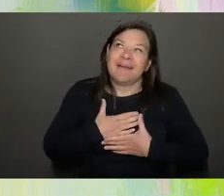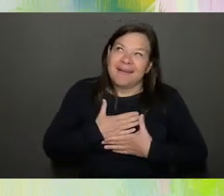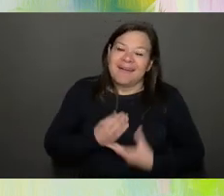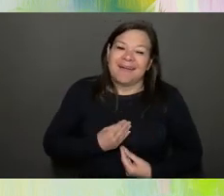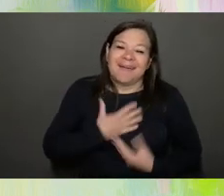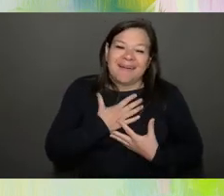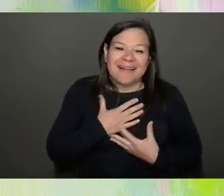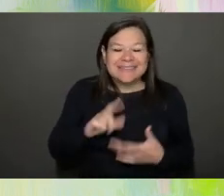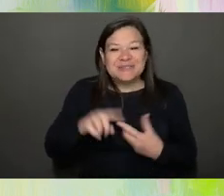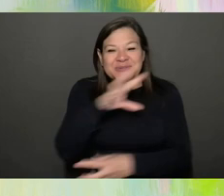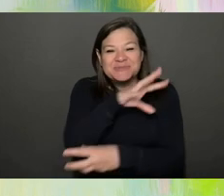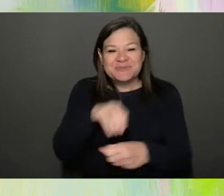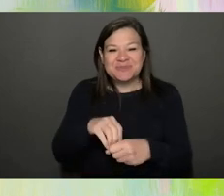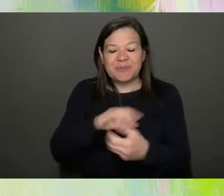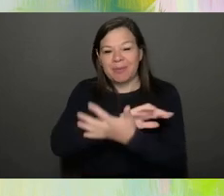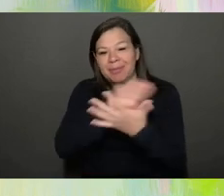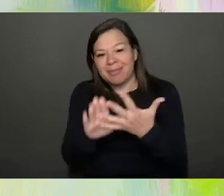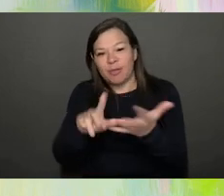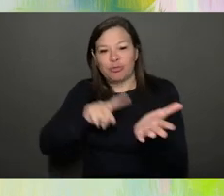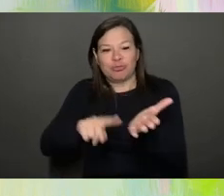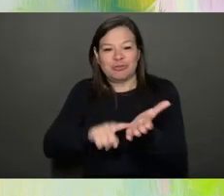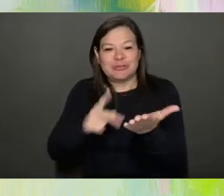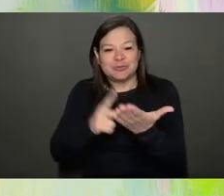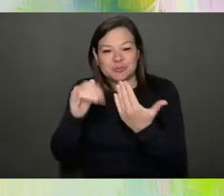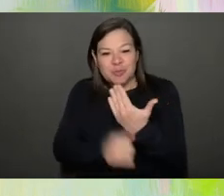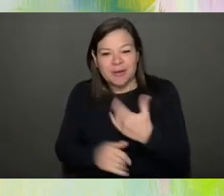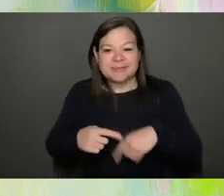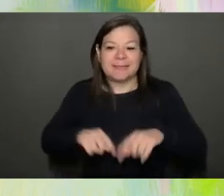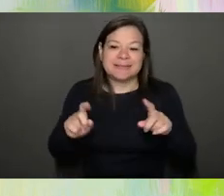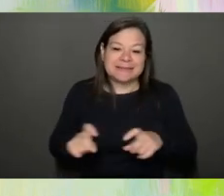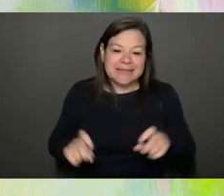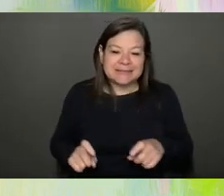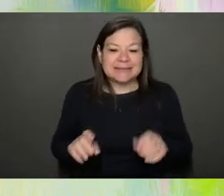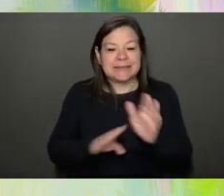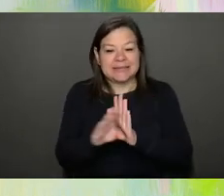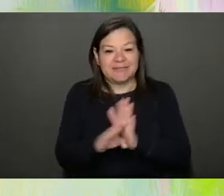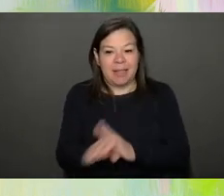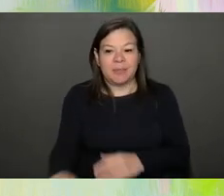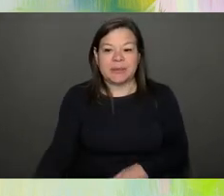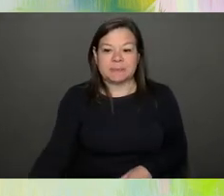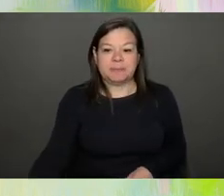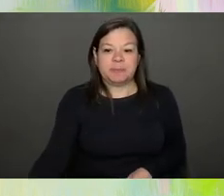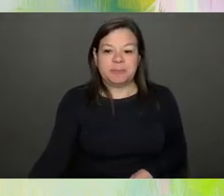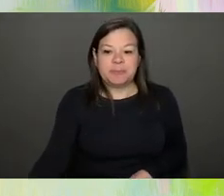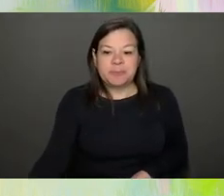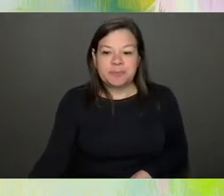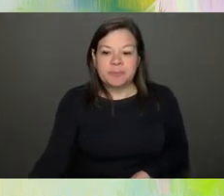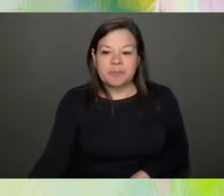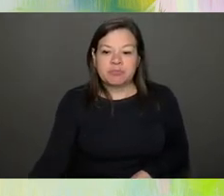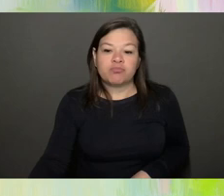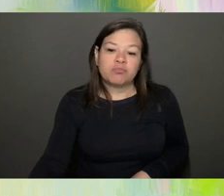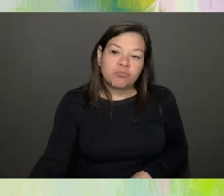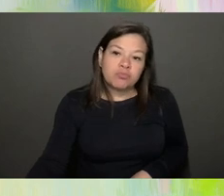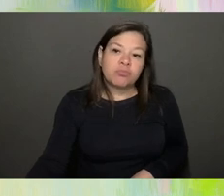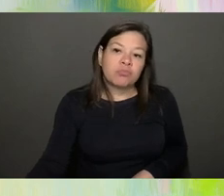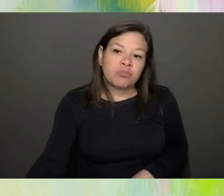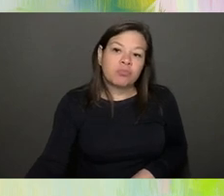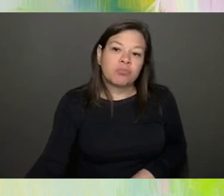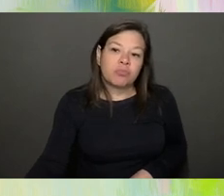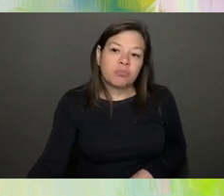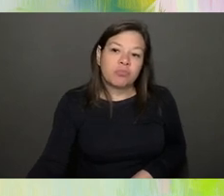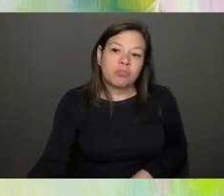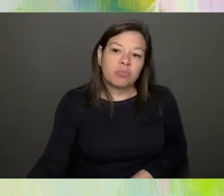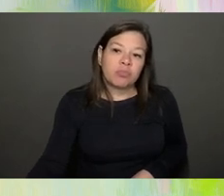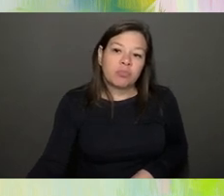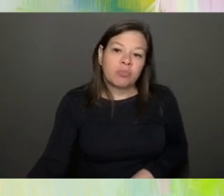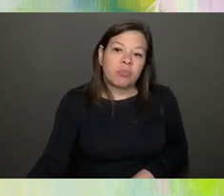all of these research projects and testing and developing. I think that it's been amazing to